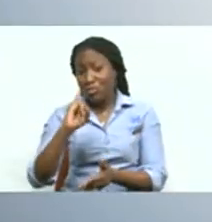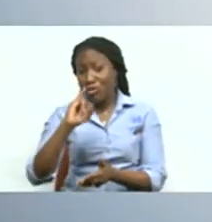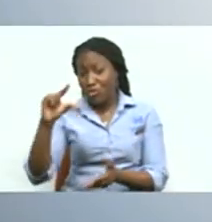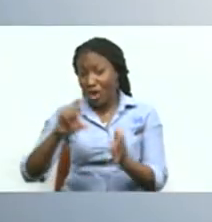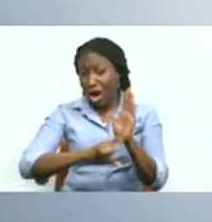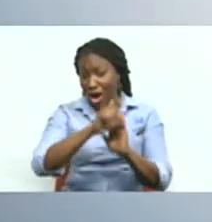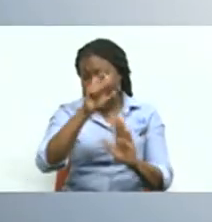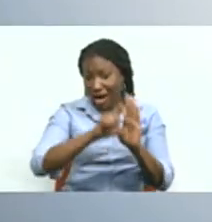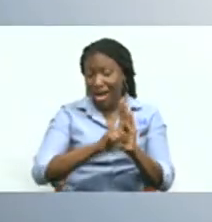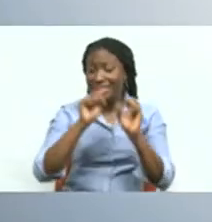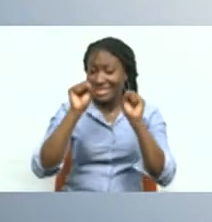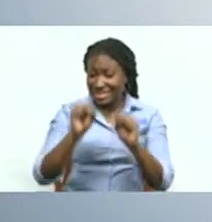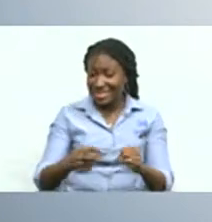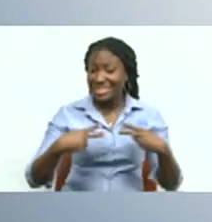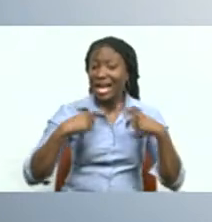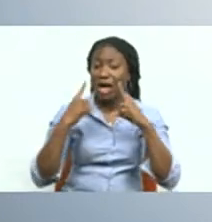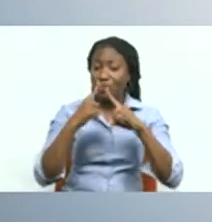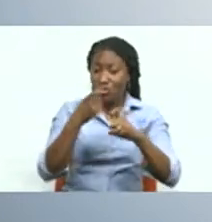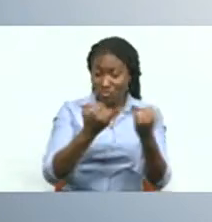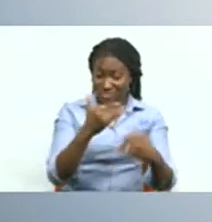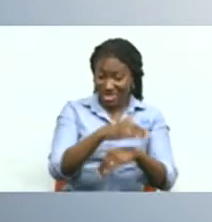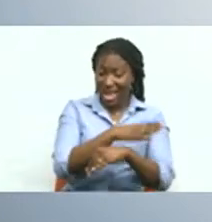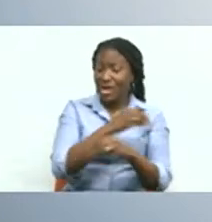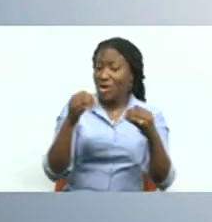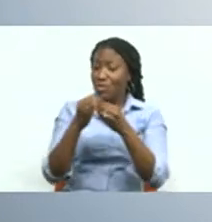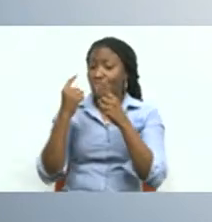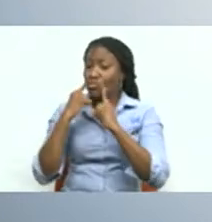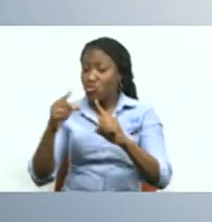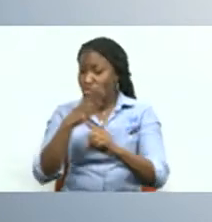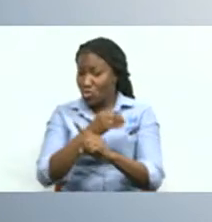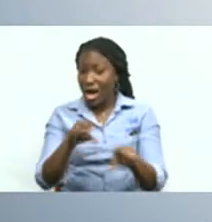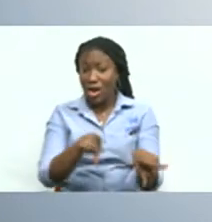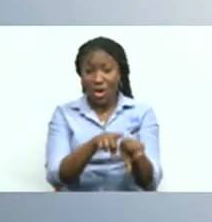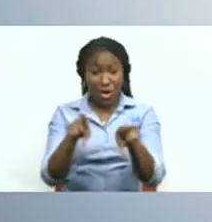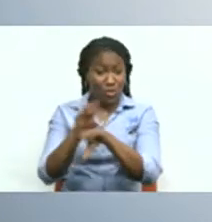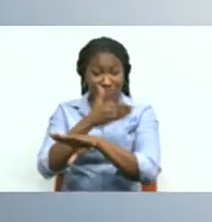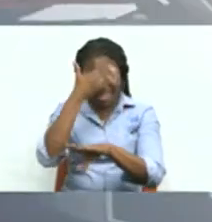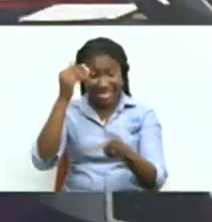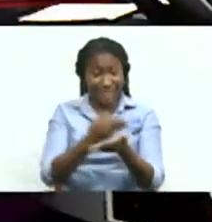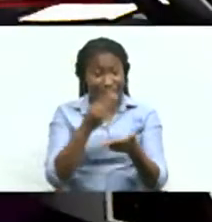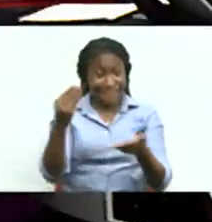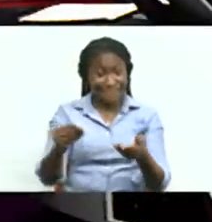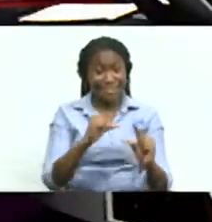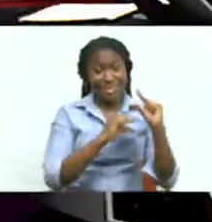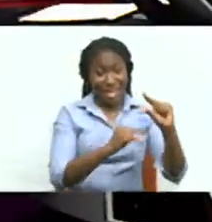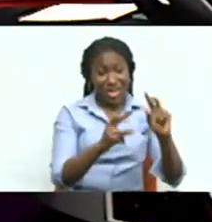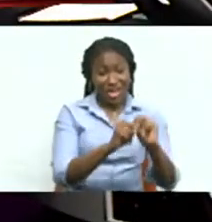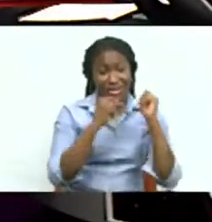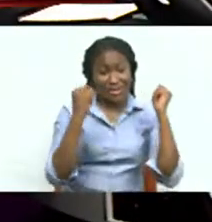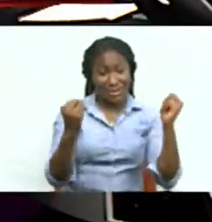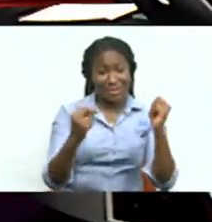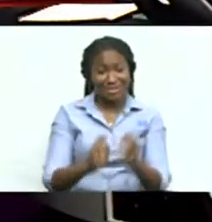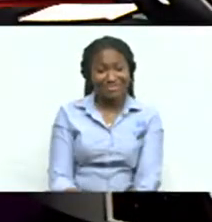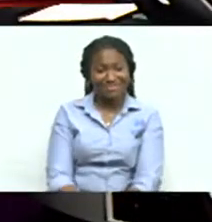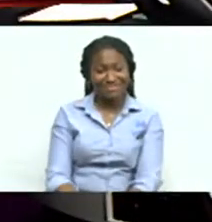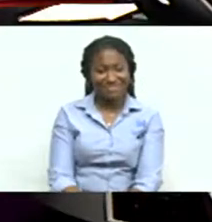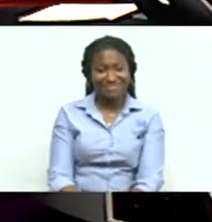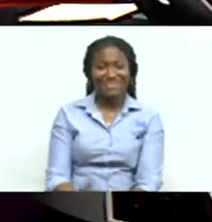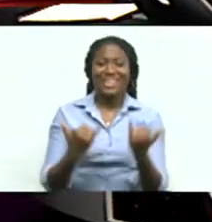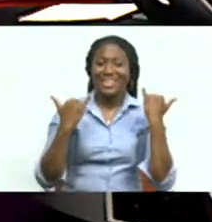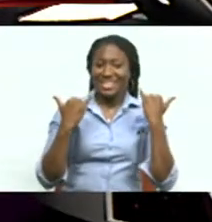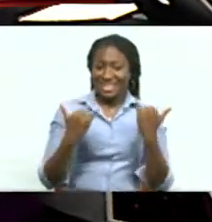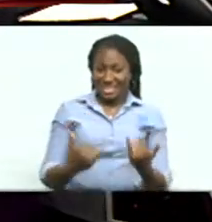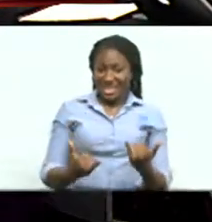platforms that's right there you'll find tonight's stories the latest updates and exclusive content and don't forget to pick up a copy of the guardian newspaper guys we